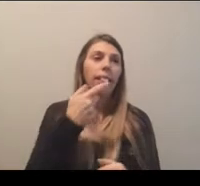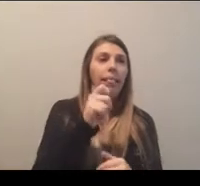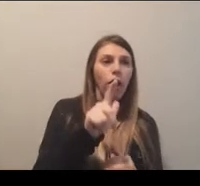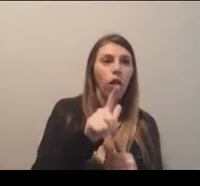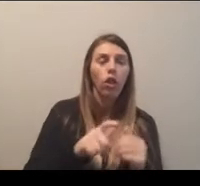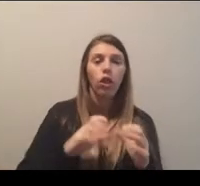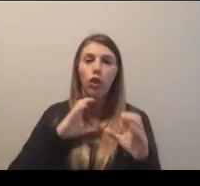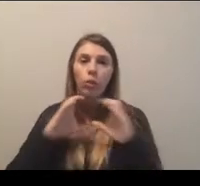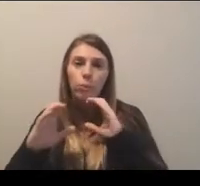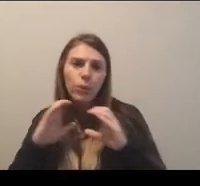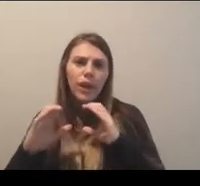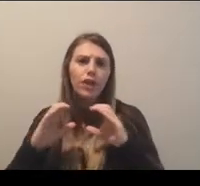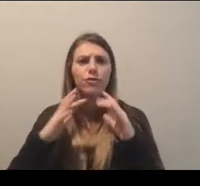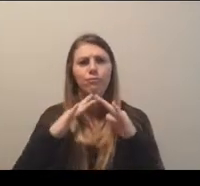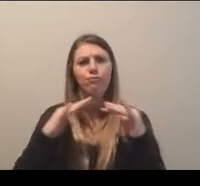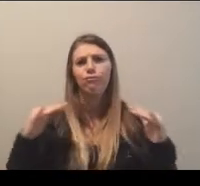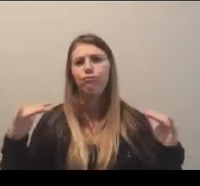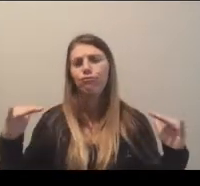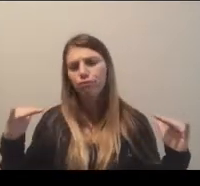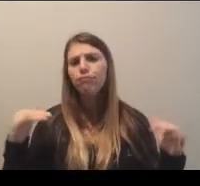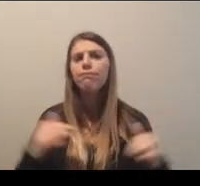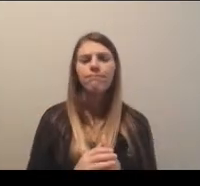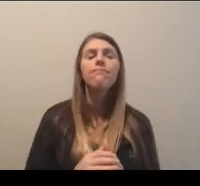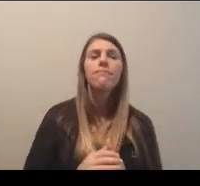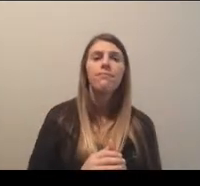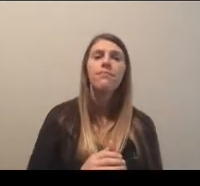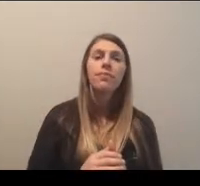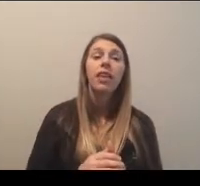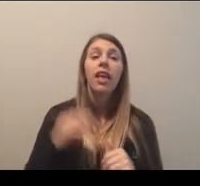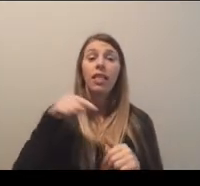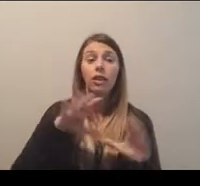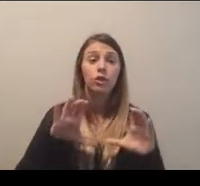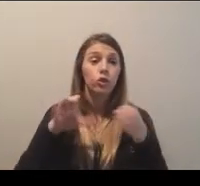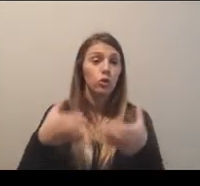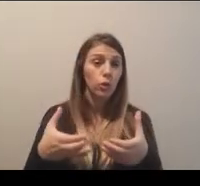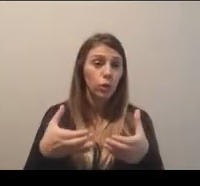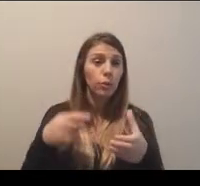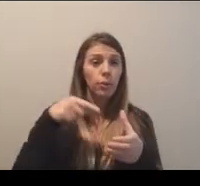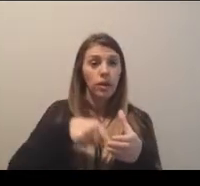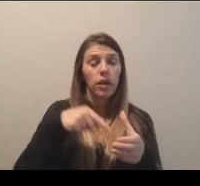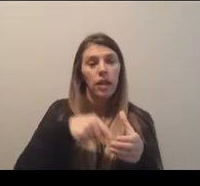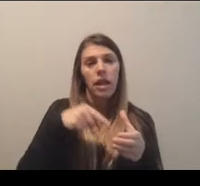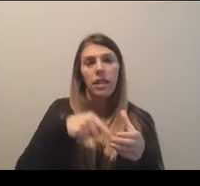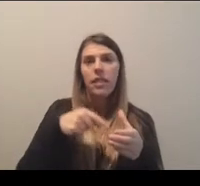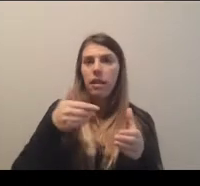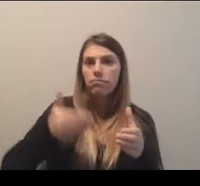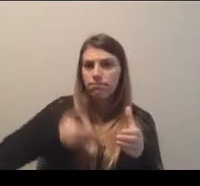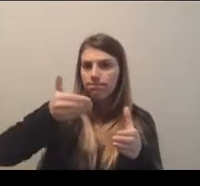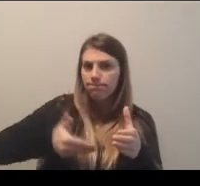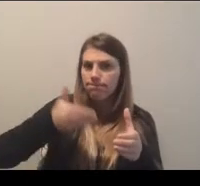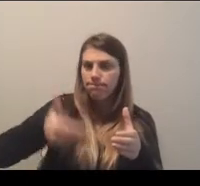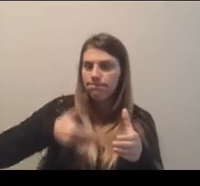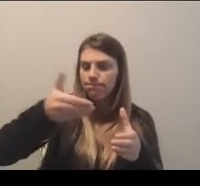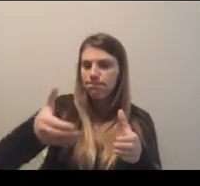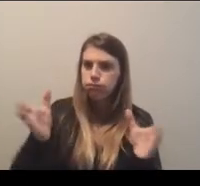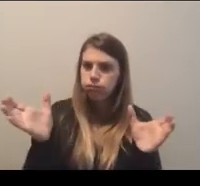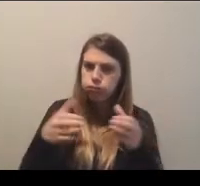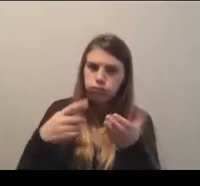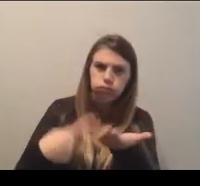communications, etc. This group, this steering committee, has been meeting regularly, frequently,